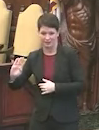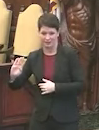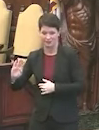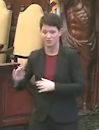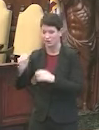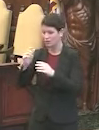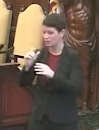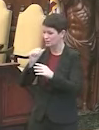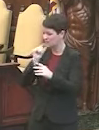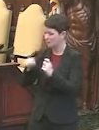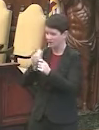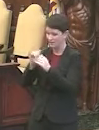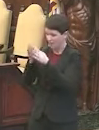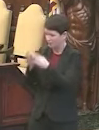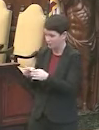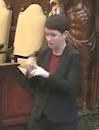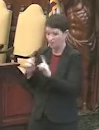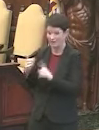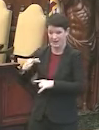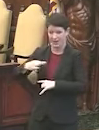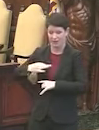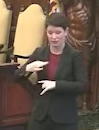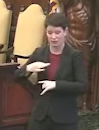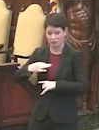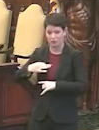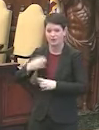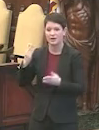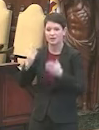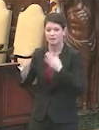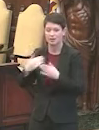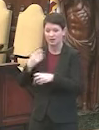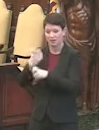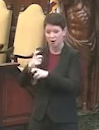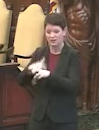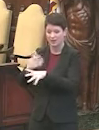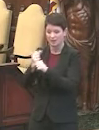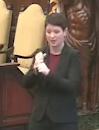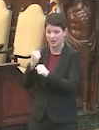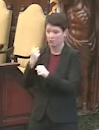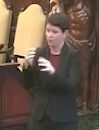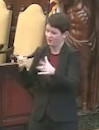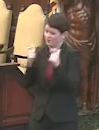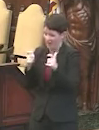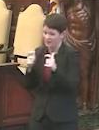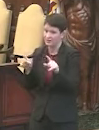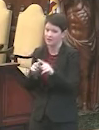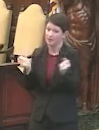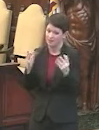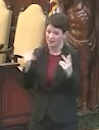individual person, but, uh, even if they're eligible, may be that they might've had difficulty getting vaccine like many others.